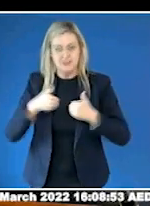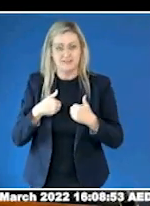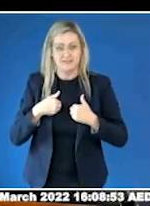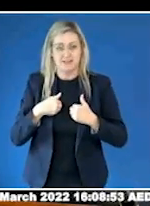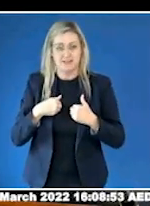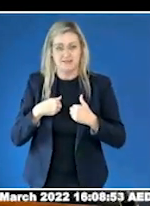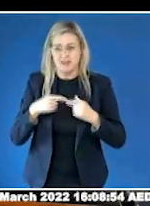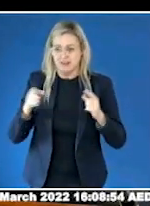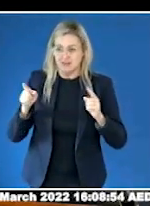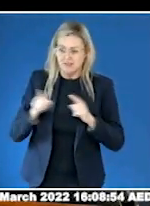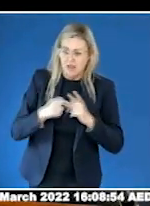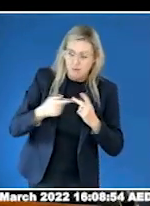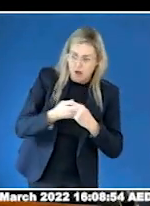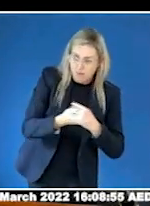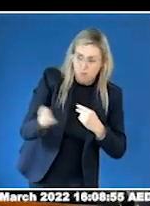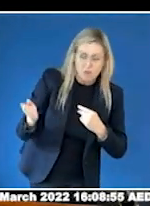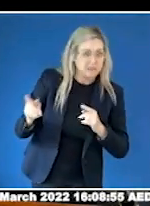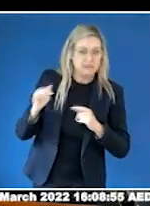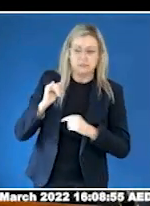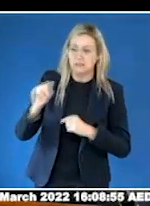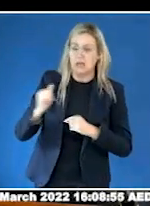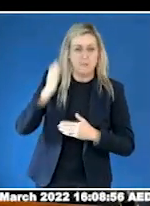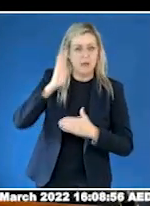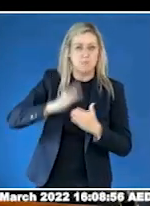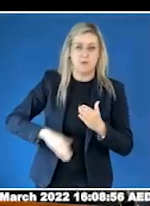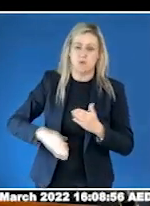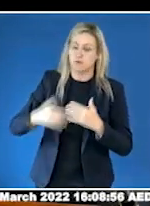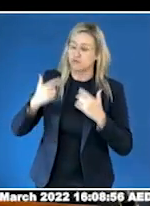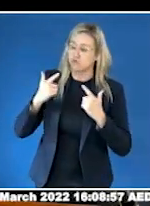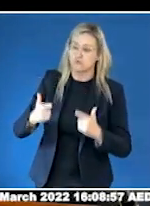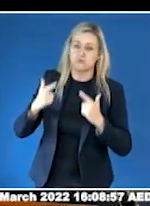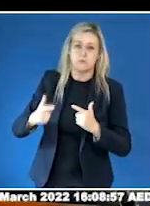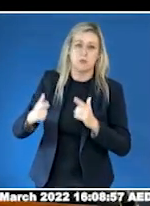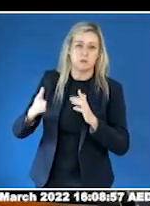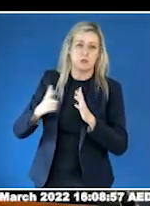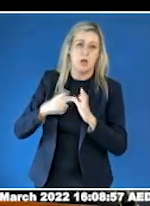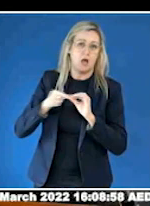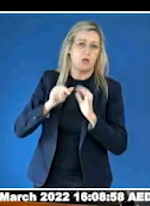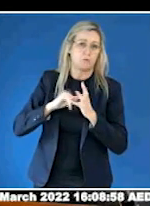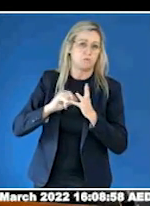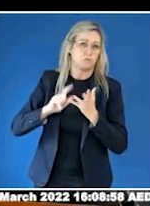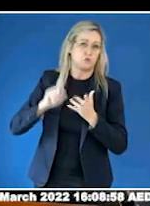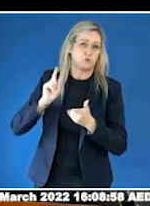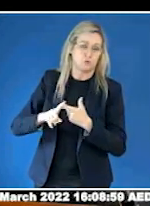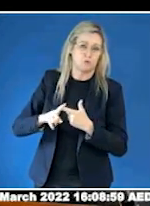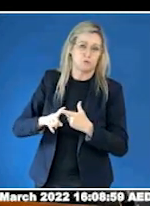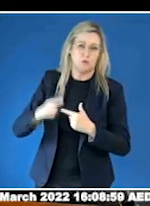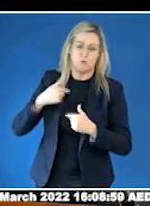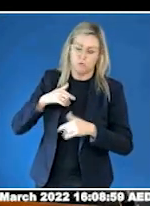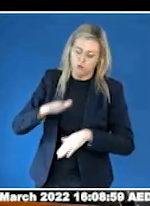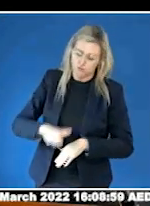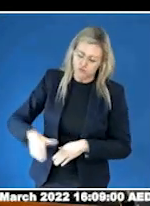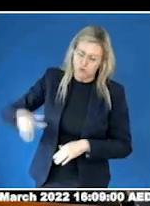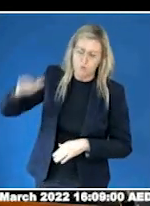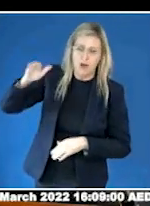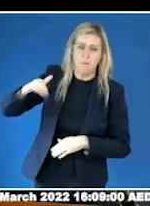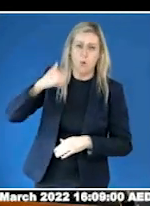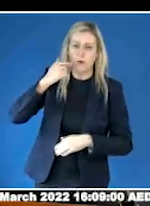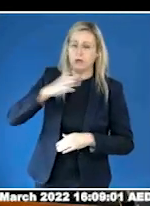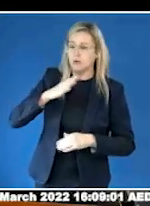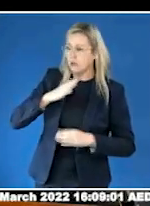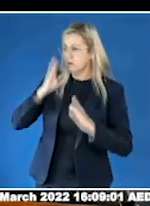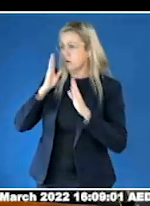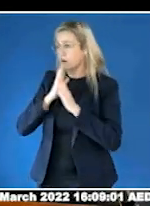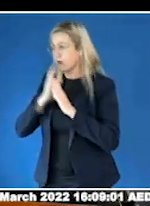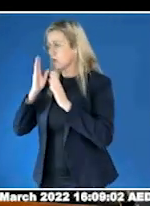times likely to suicide than the general population. Years of abuse, neglect and having to mask constantly to be deemed socially acceptable